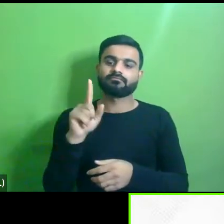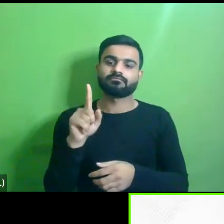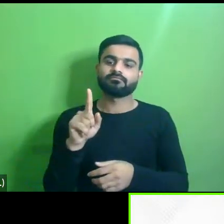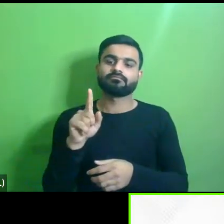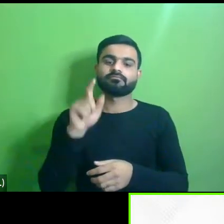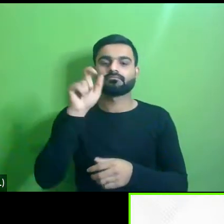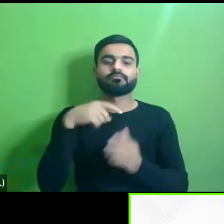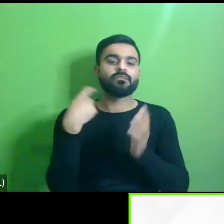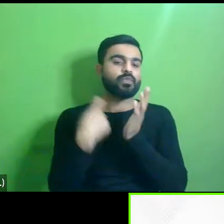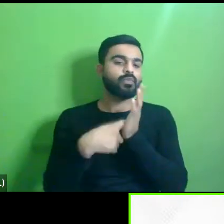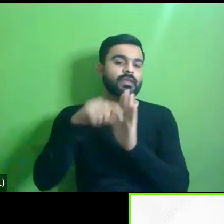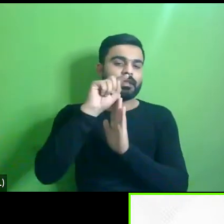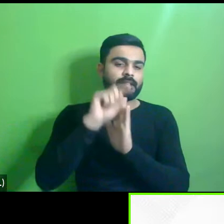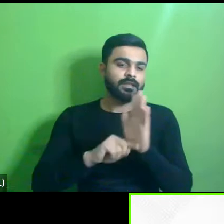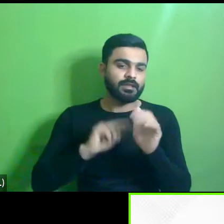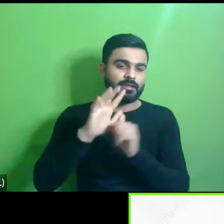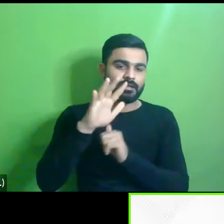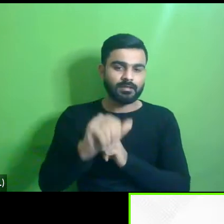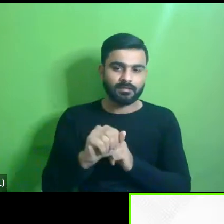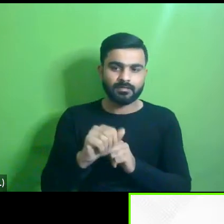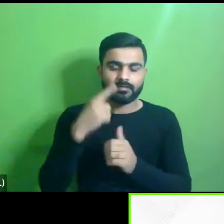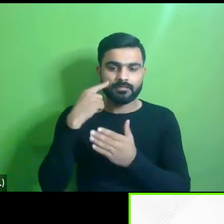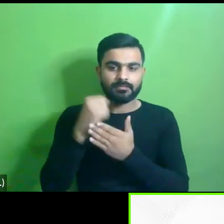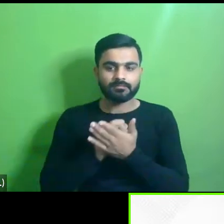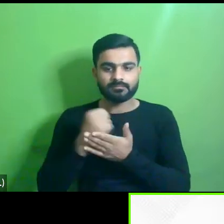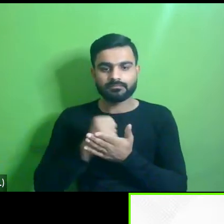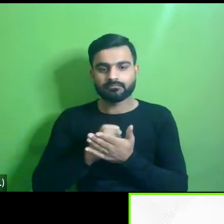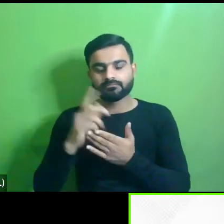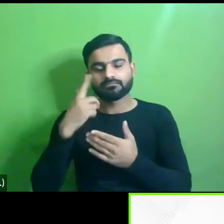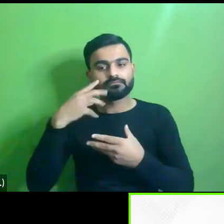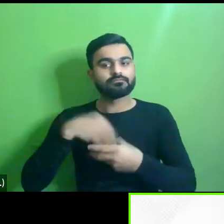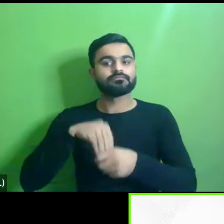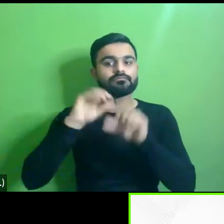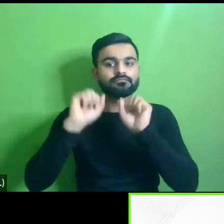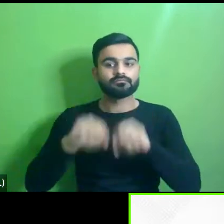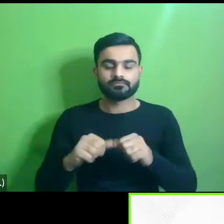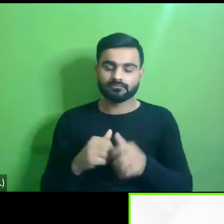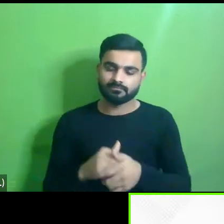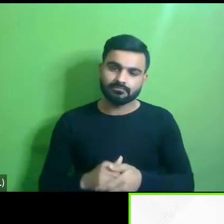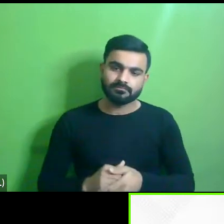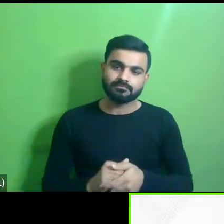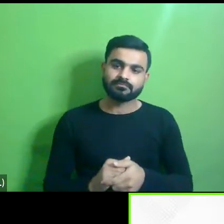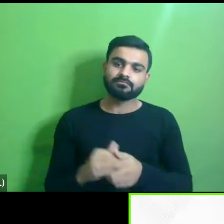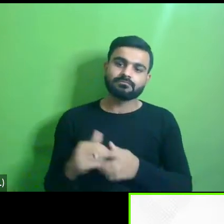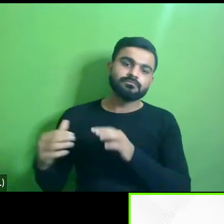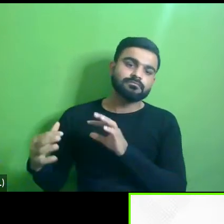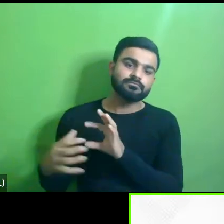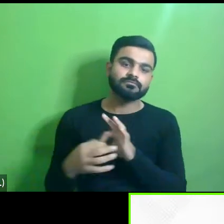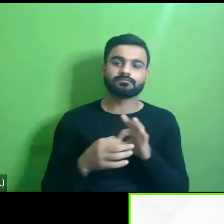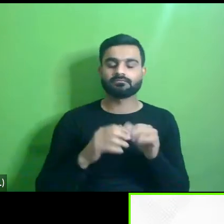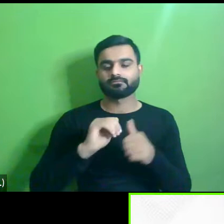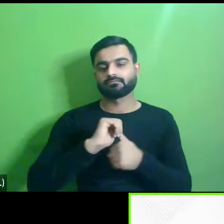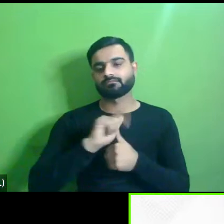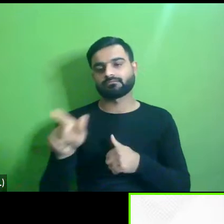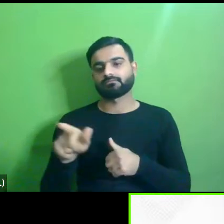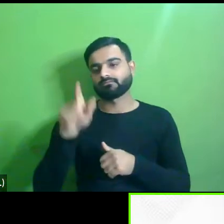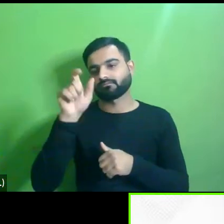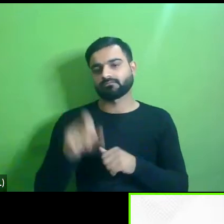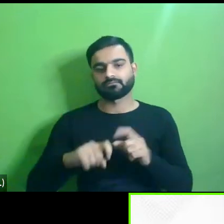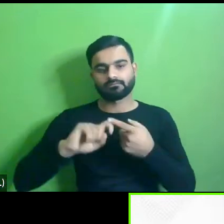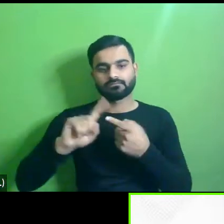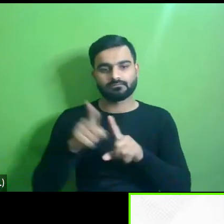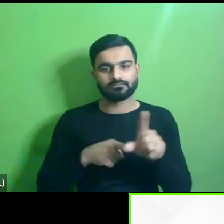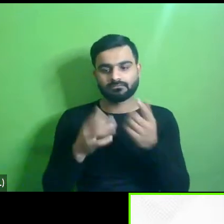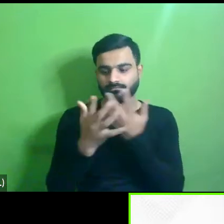principle of universal accessibility of try and nether uh so having uh um tolerance for error is one of the key component